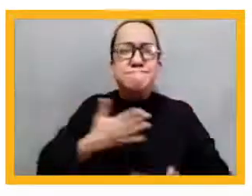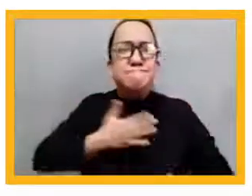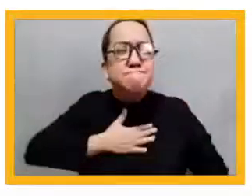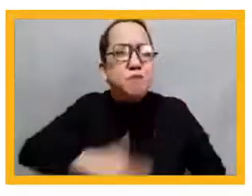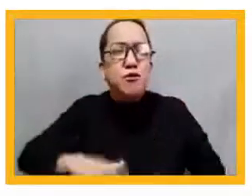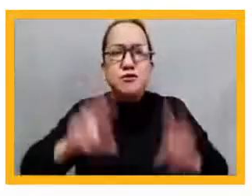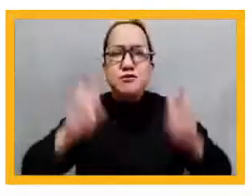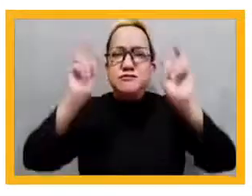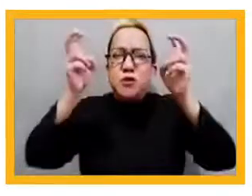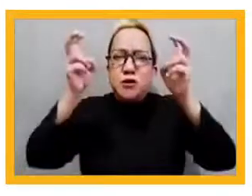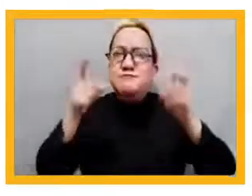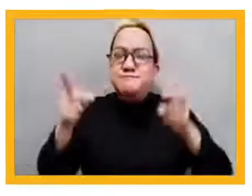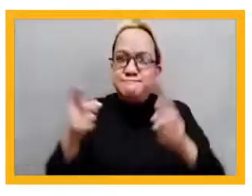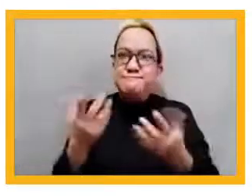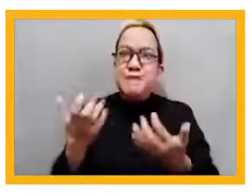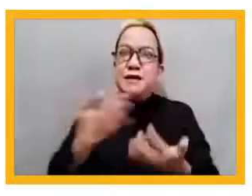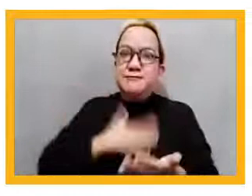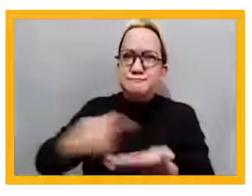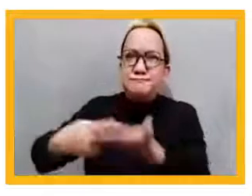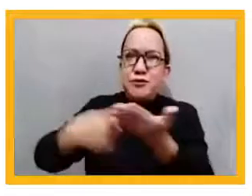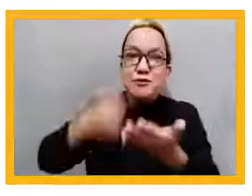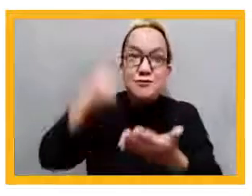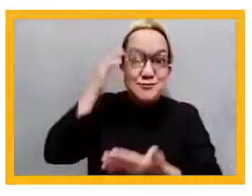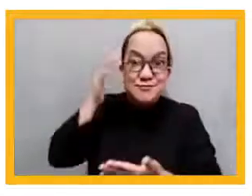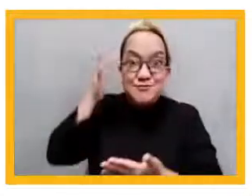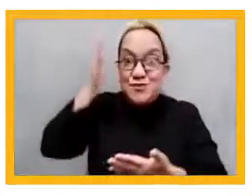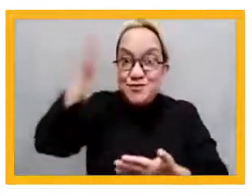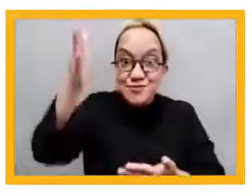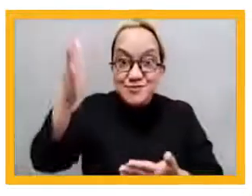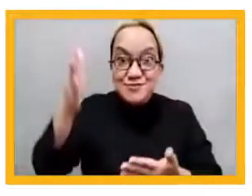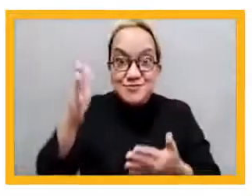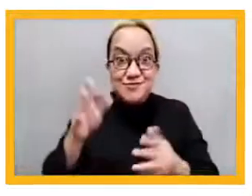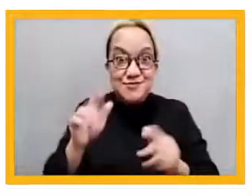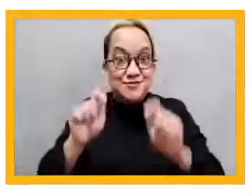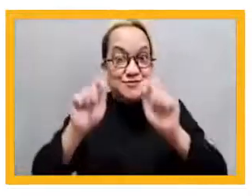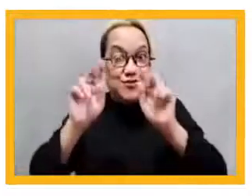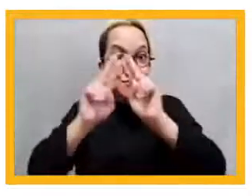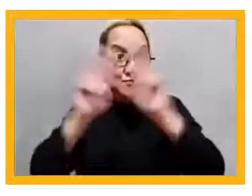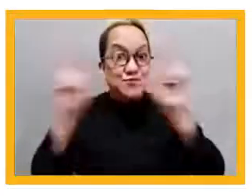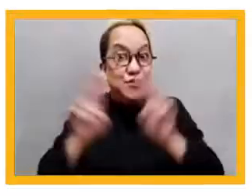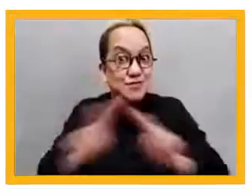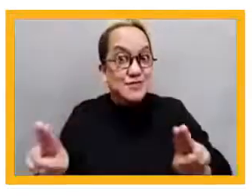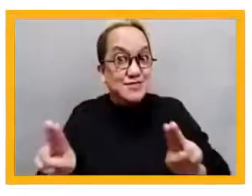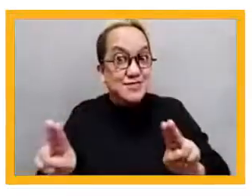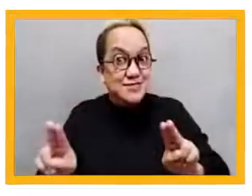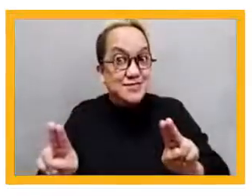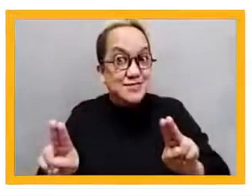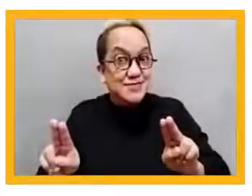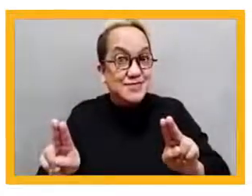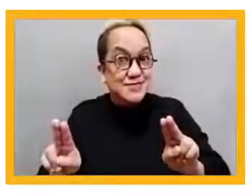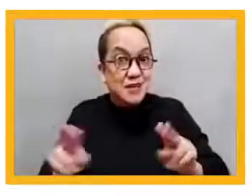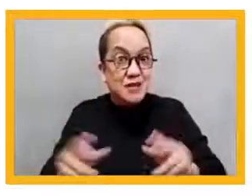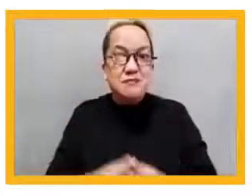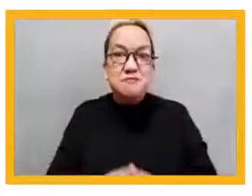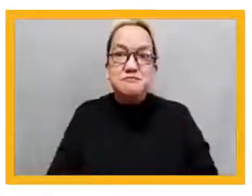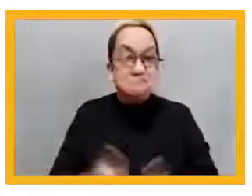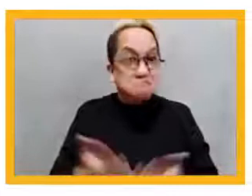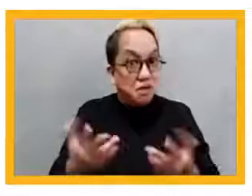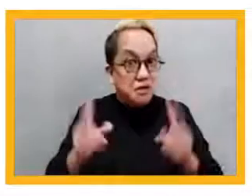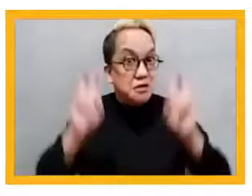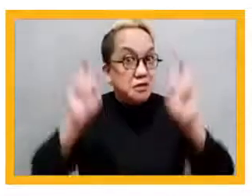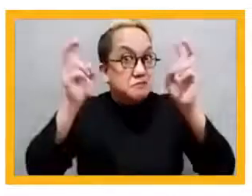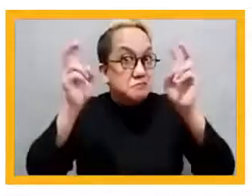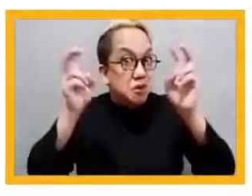of topics. Second is choice of speakers. Third option, logistics arrangements. Fourth